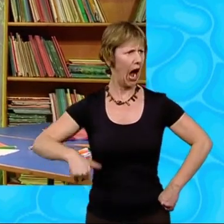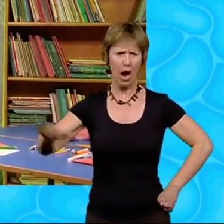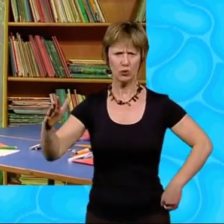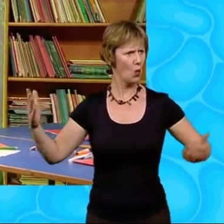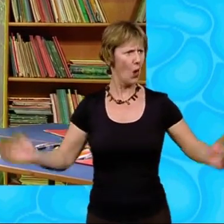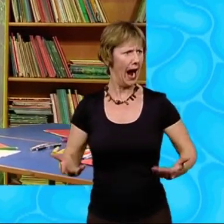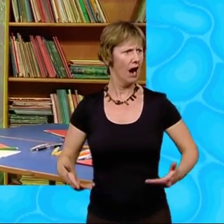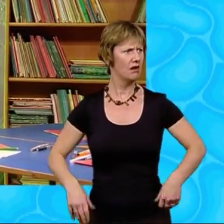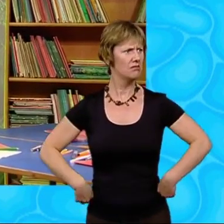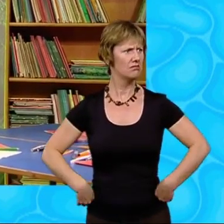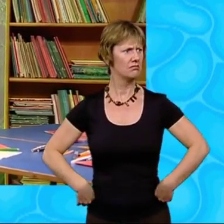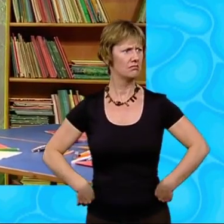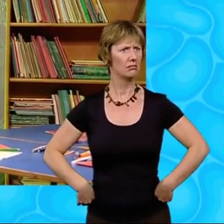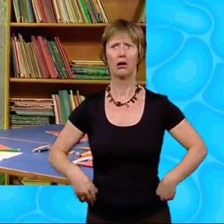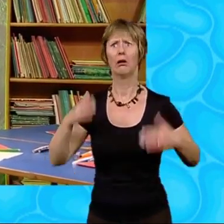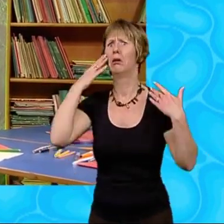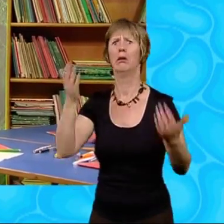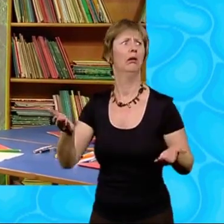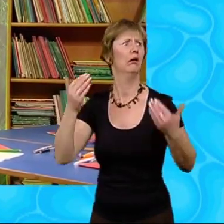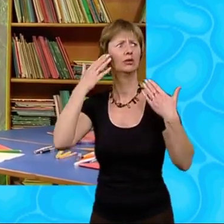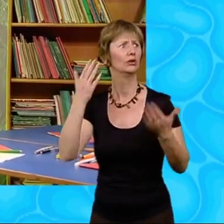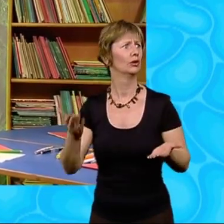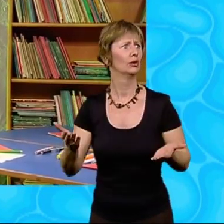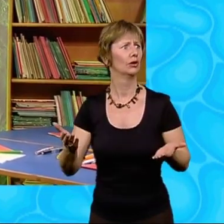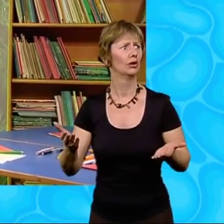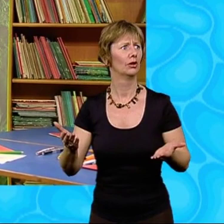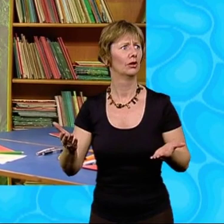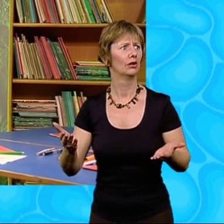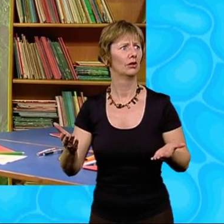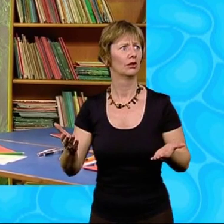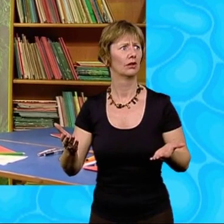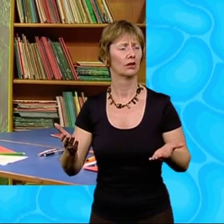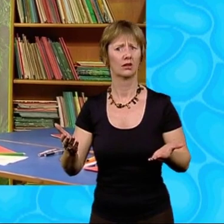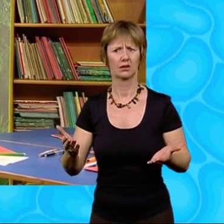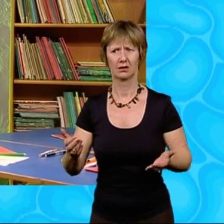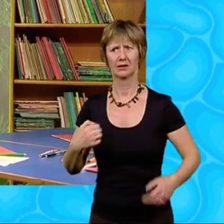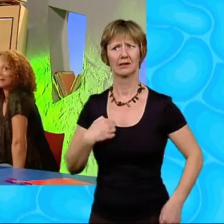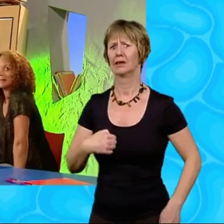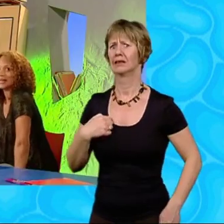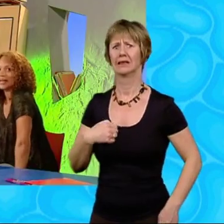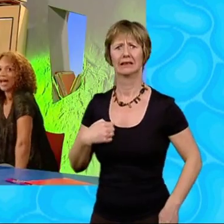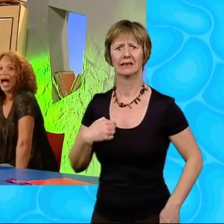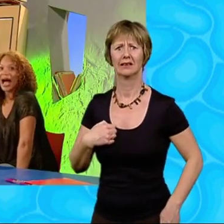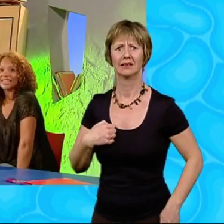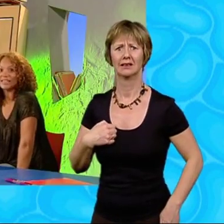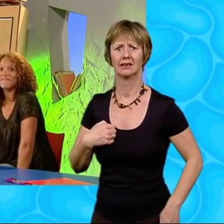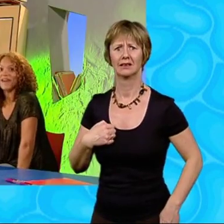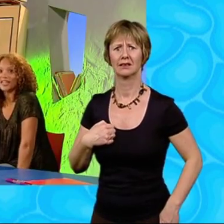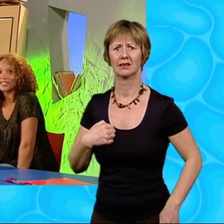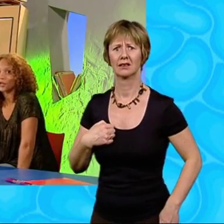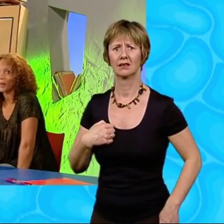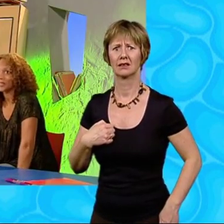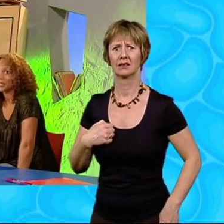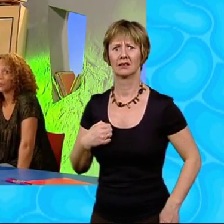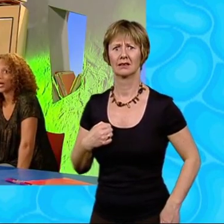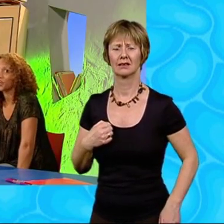the headmistress. She didn't say. Hannah rushed on, sorry. I had to fight